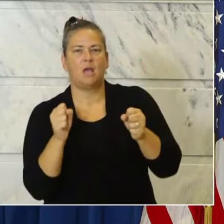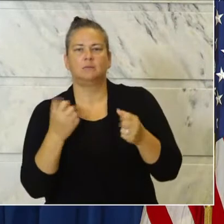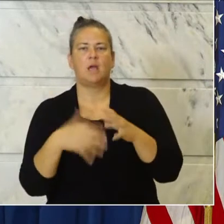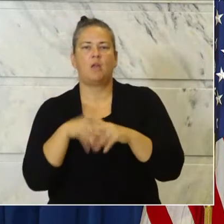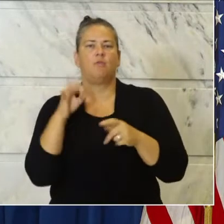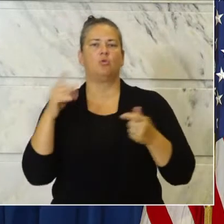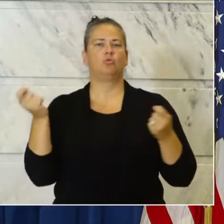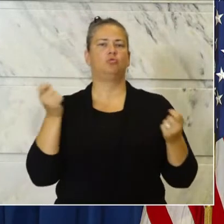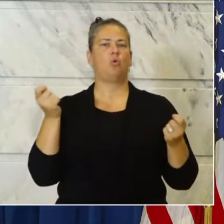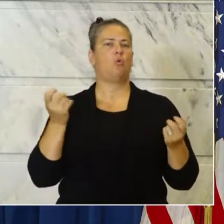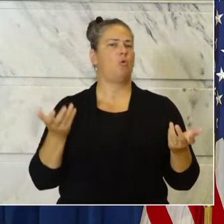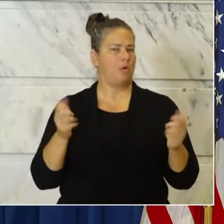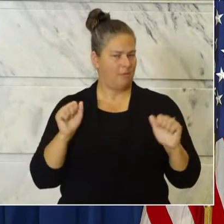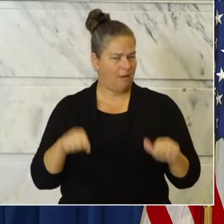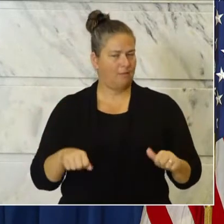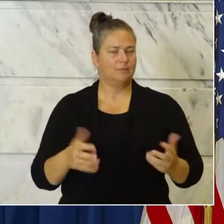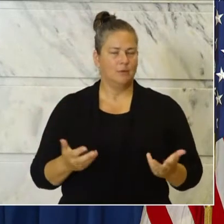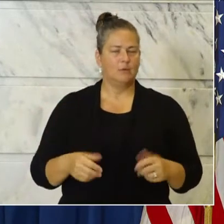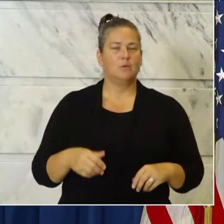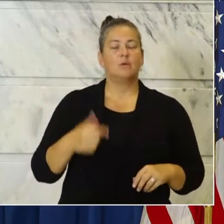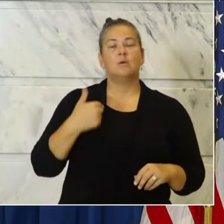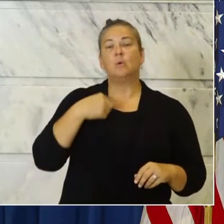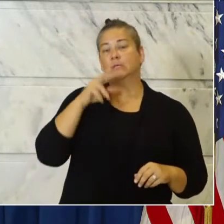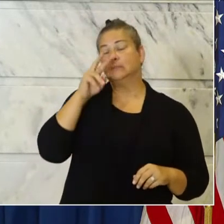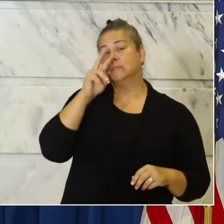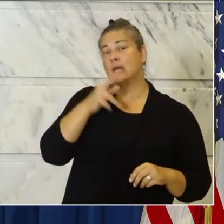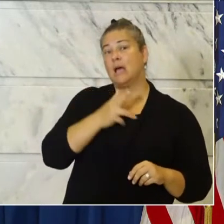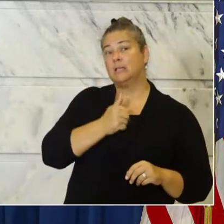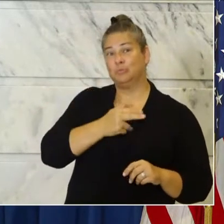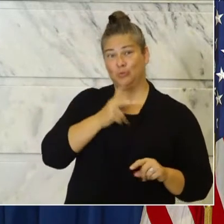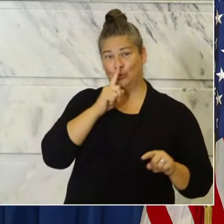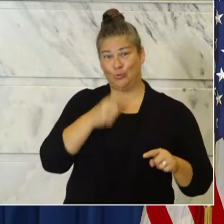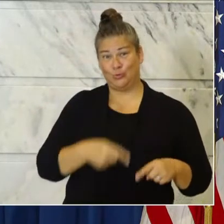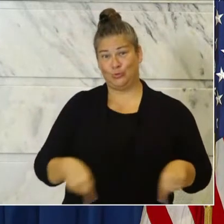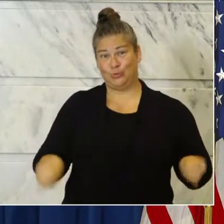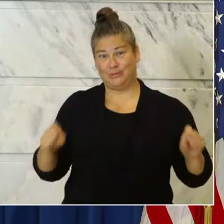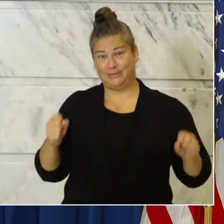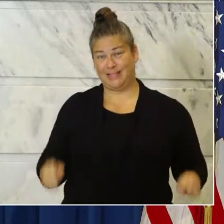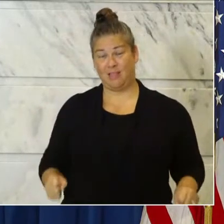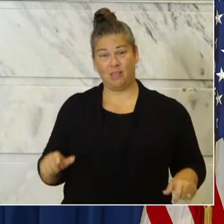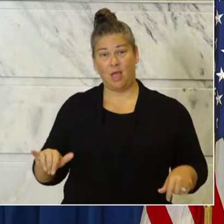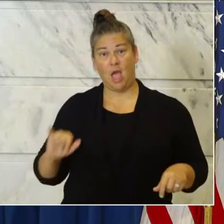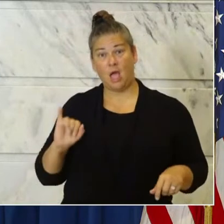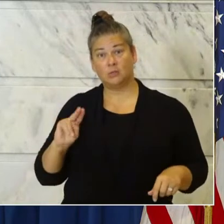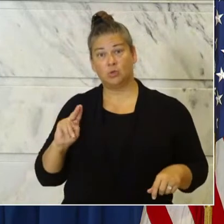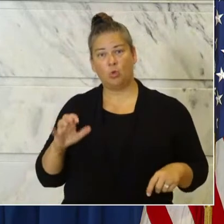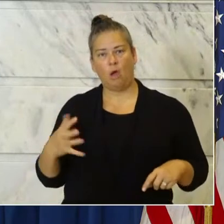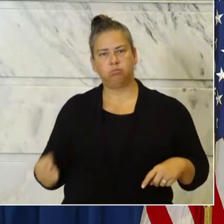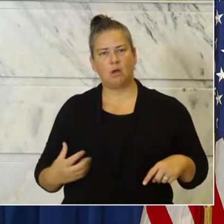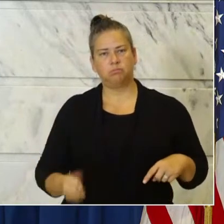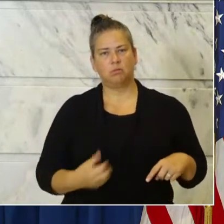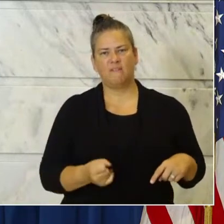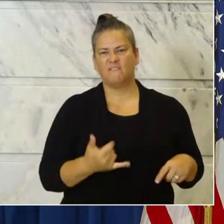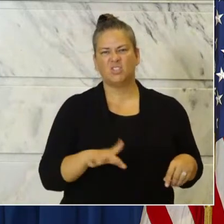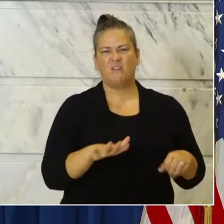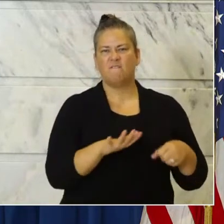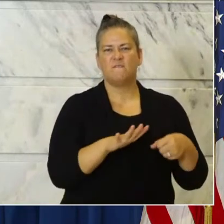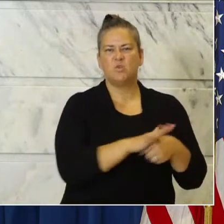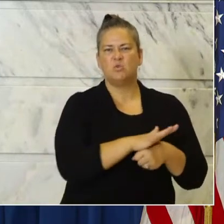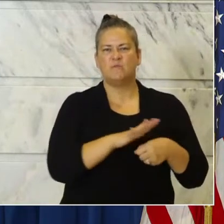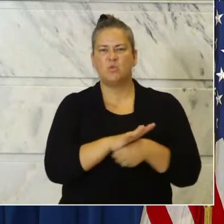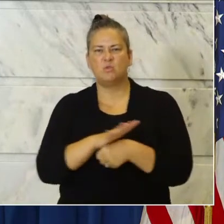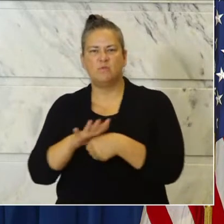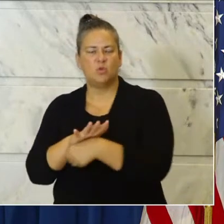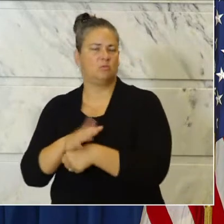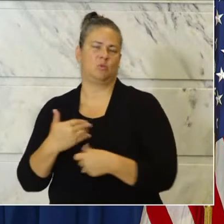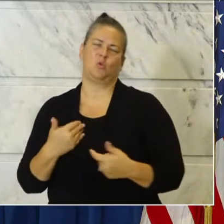hospital systems in the states to our south running out of ICU beds. We just don't want to let that happen here.